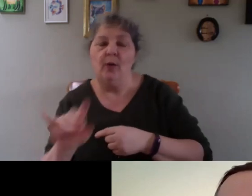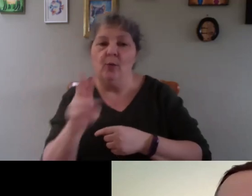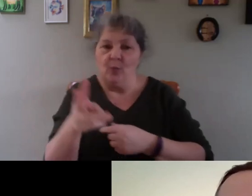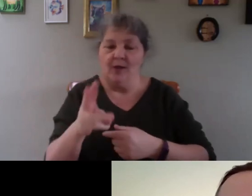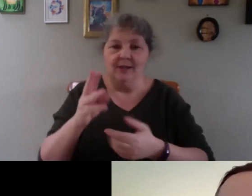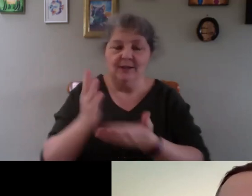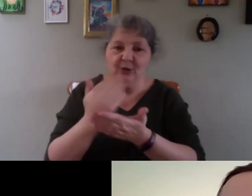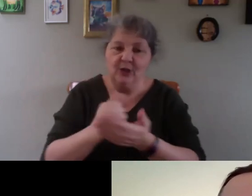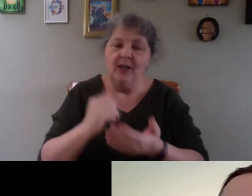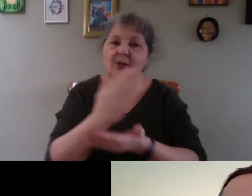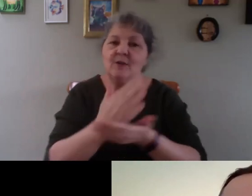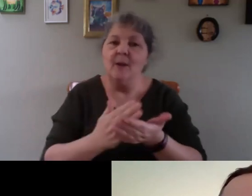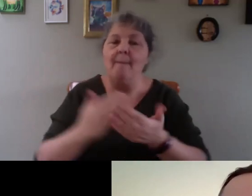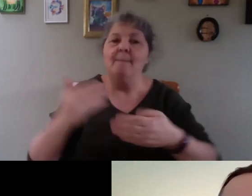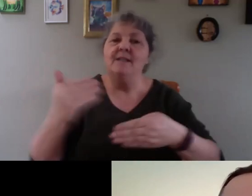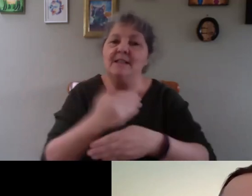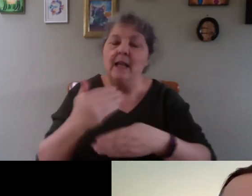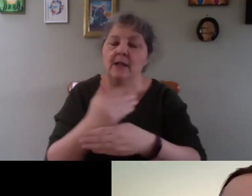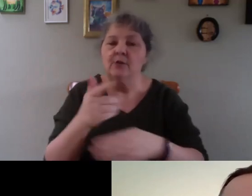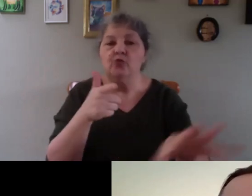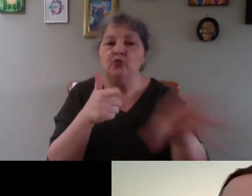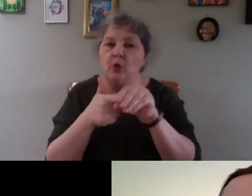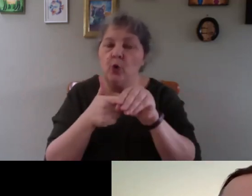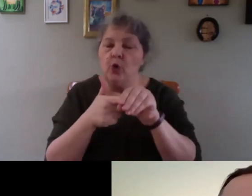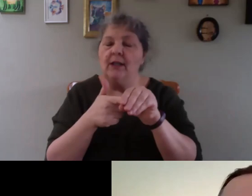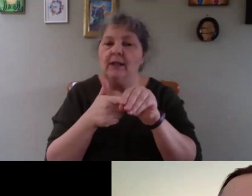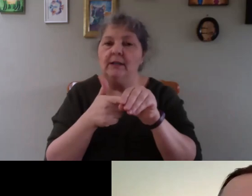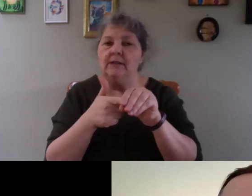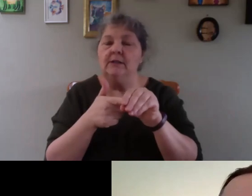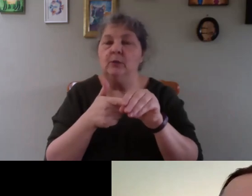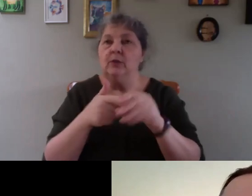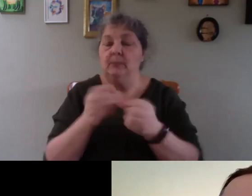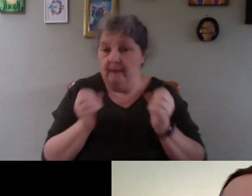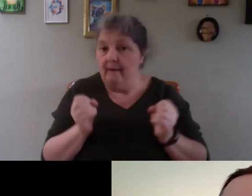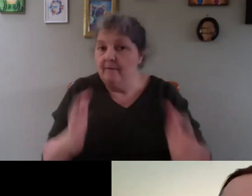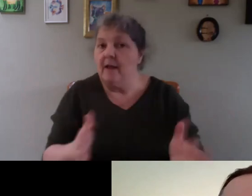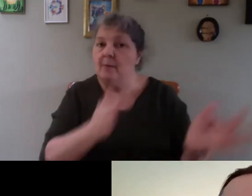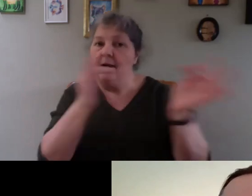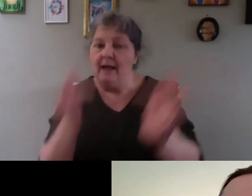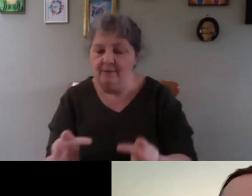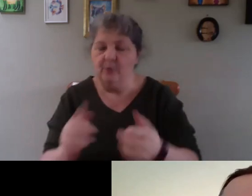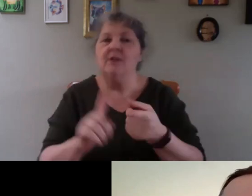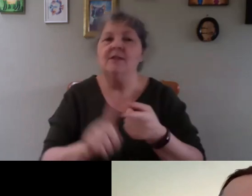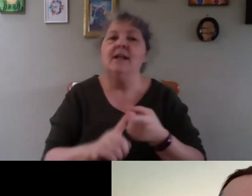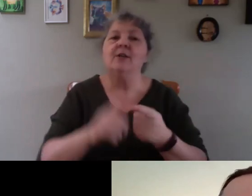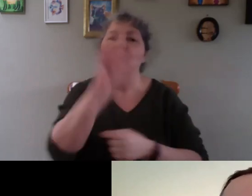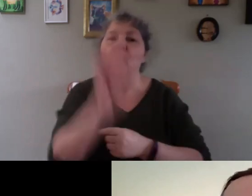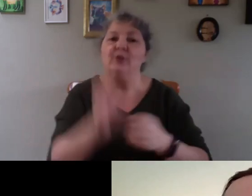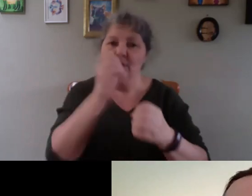the recording will be available afterwards. And what we'll do is we'll discuss questions afterwards. So, Tonki, merci beaucoup.